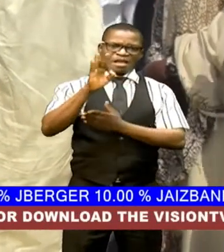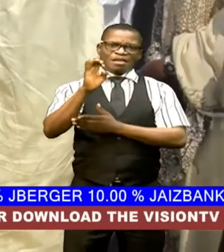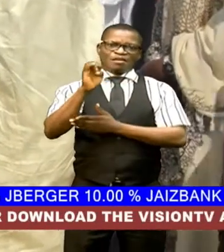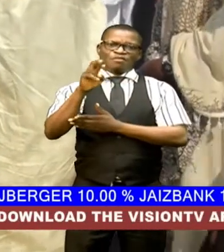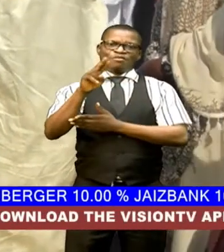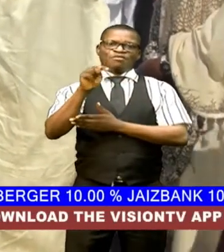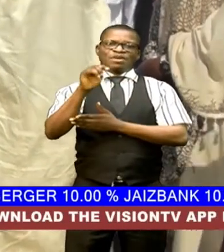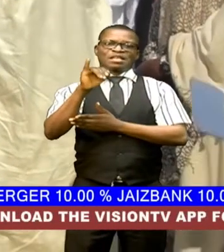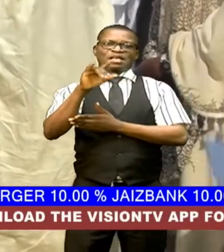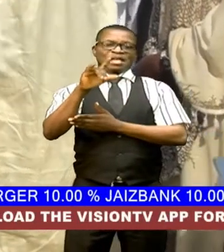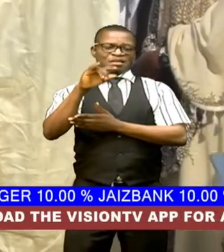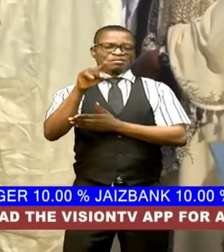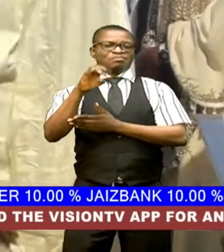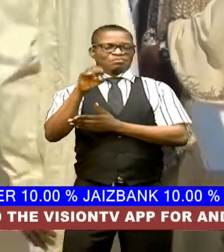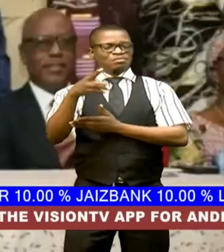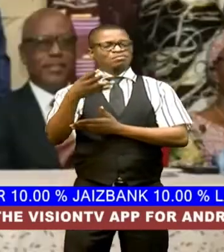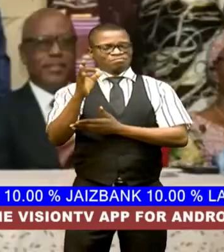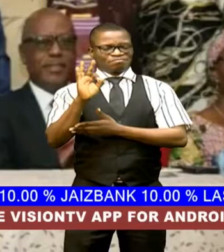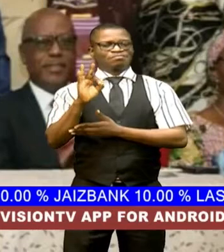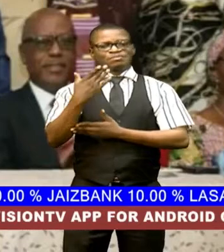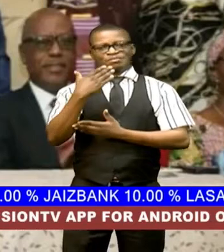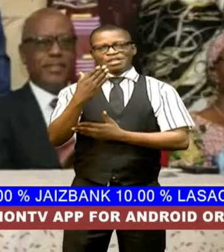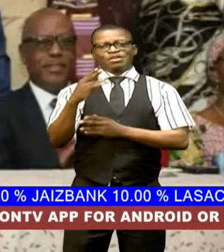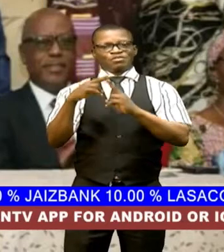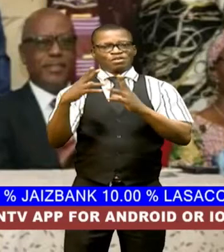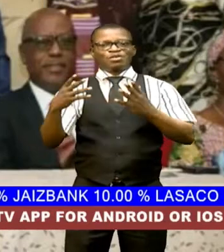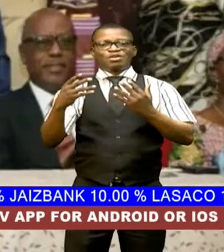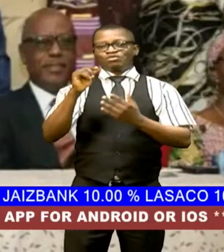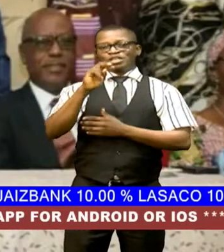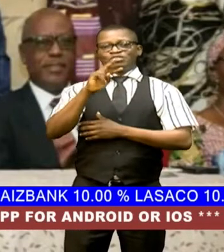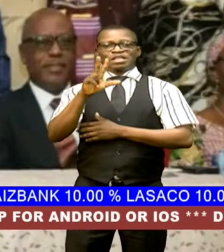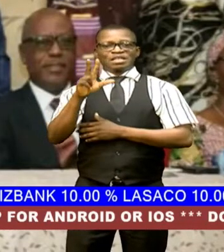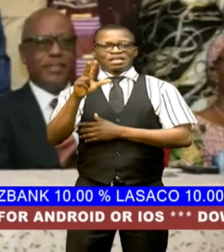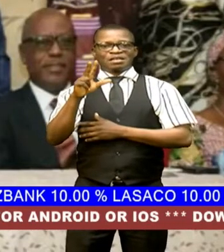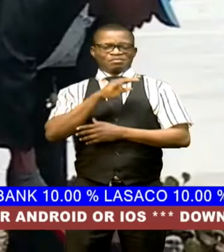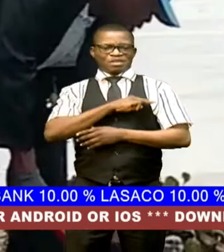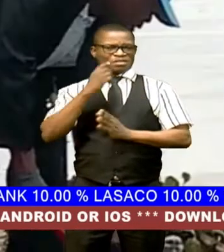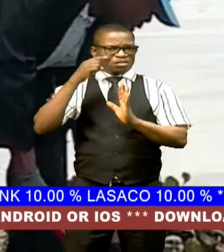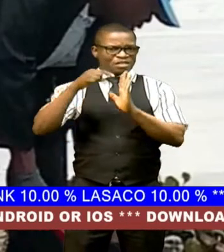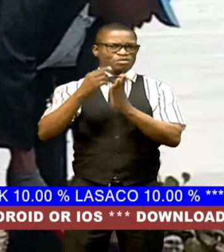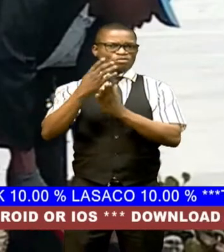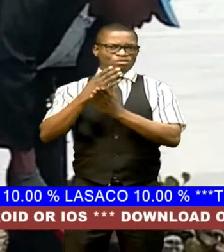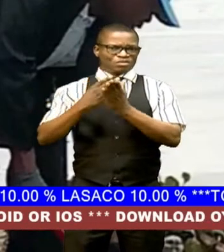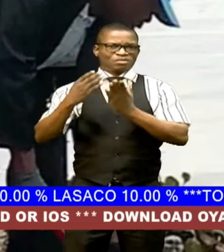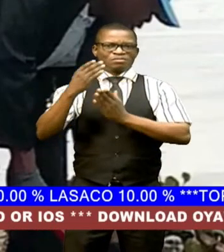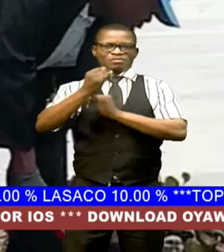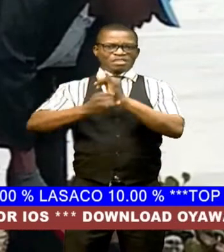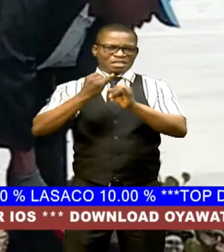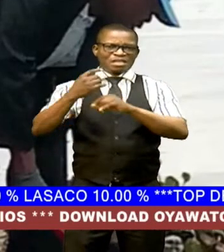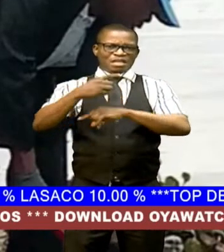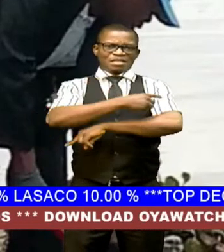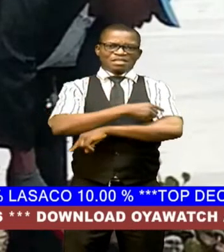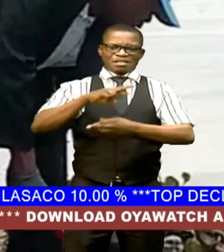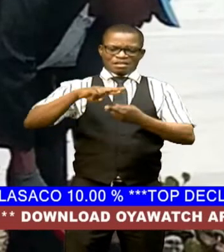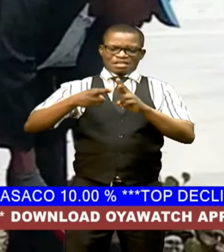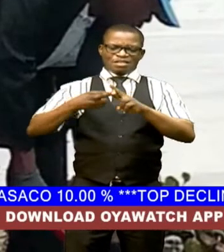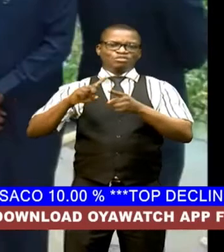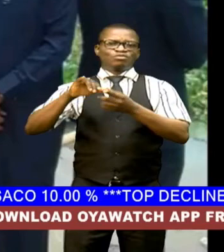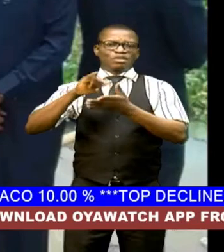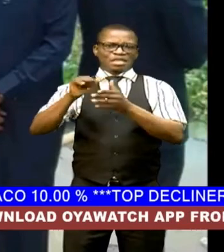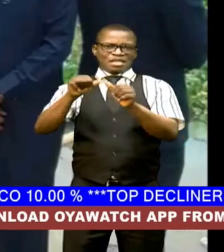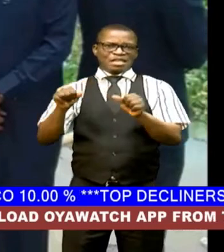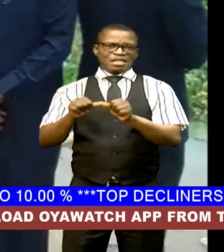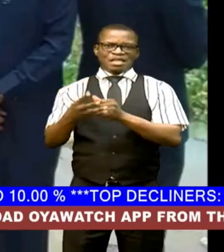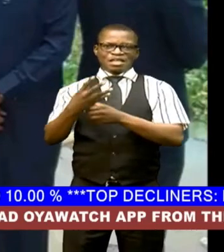yes thank you very much in 2003 the ministry observed some major international deeds relating to the sector these